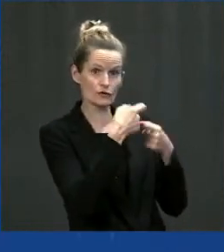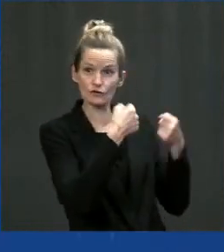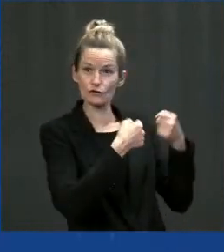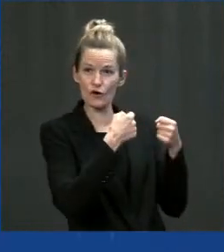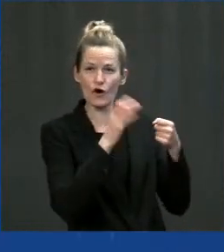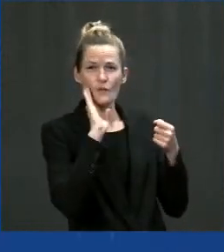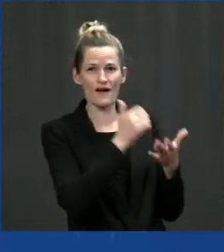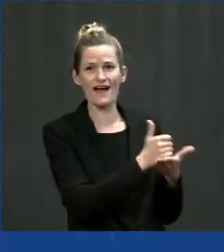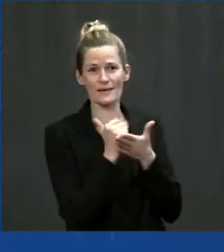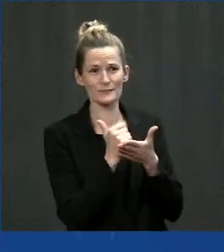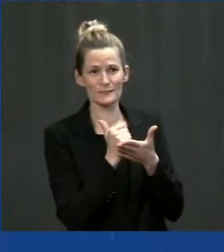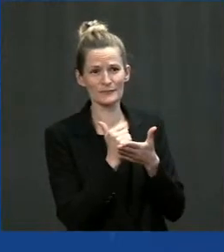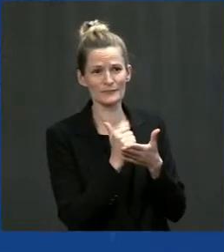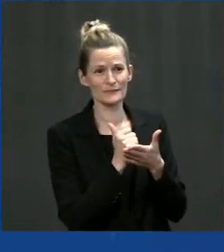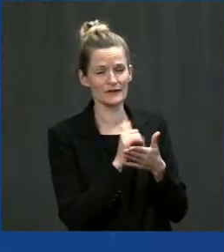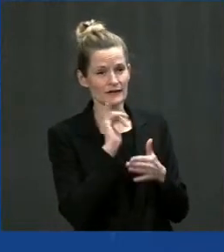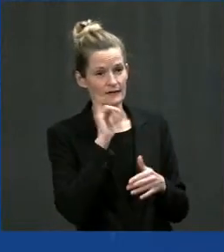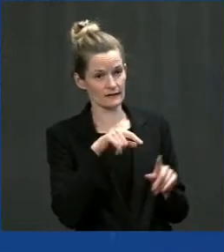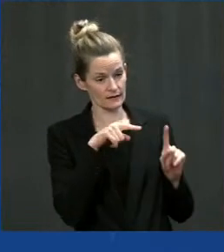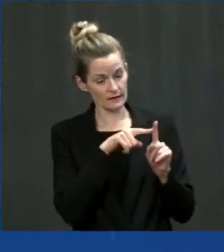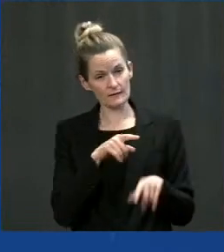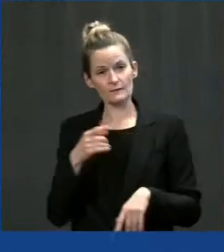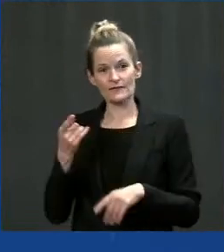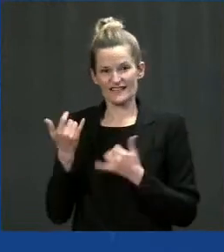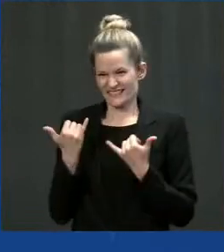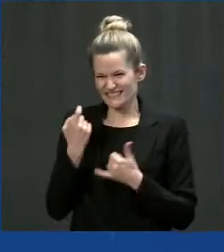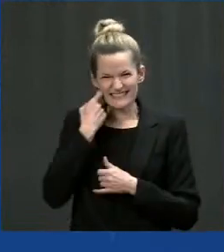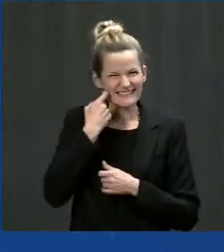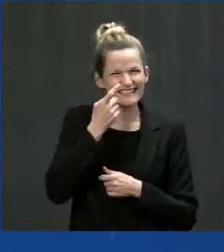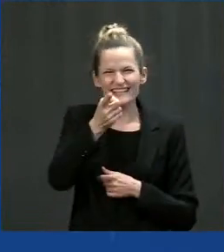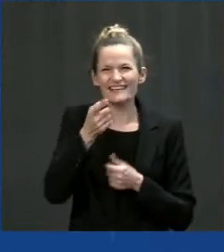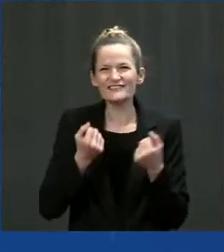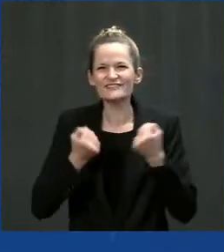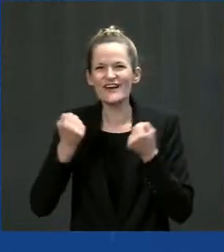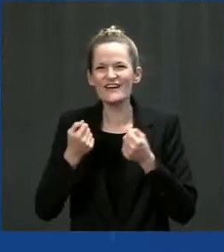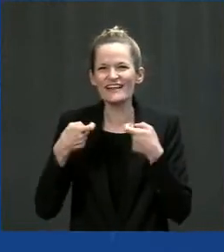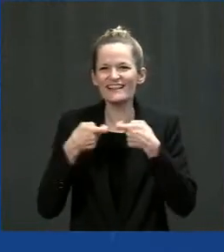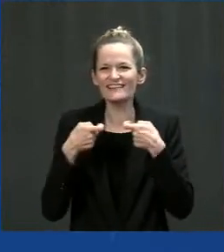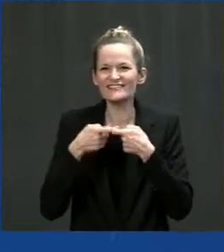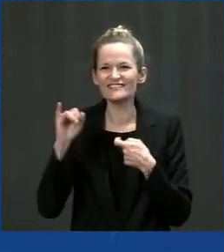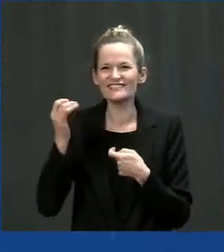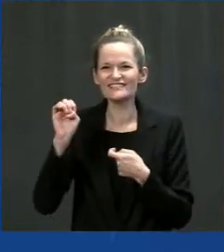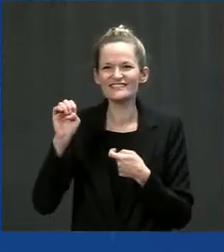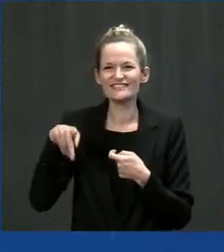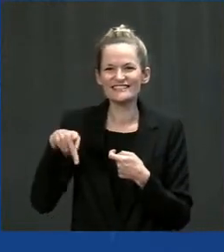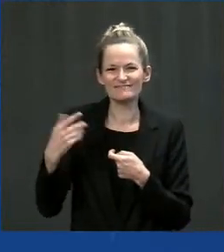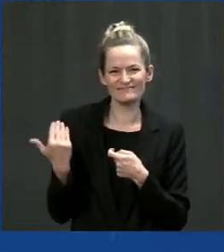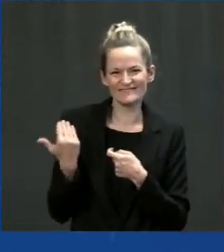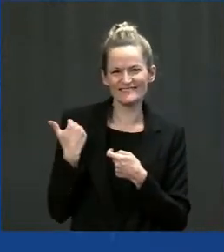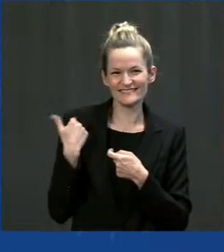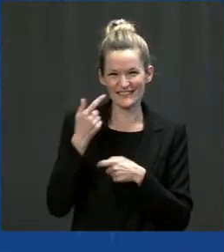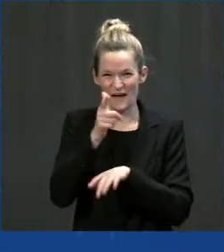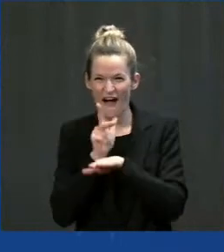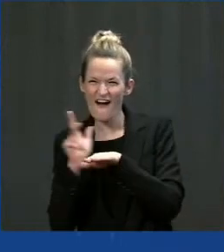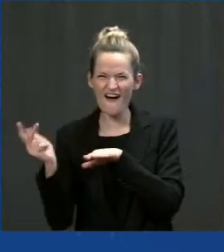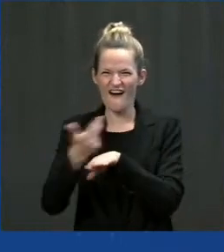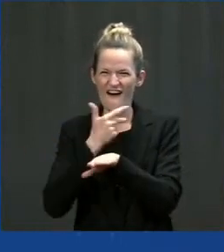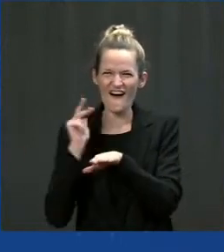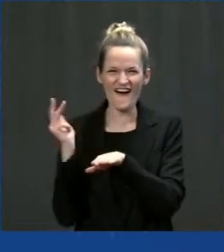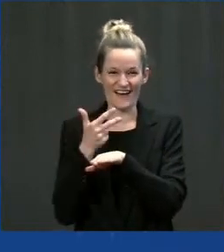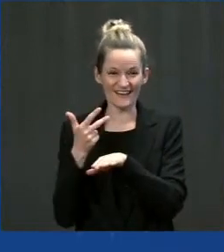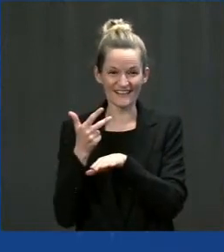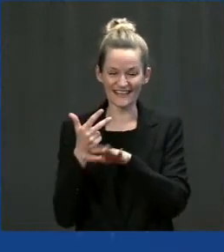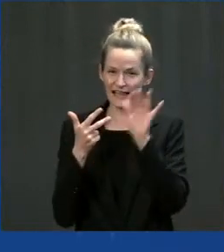mobility. So this is a much needed investment in moving us towards an electric future and it may be the momentum we need for bigger